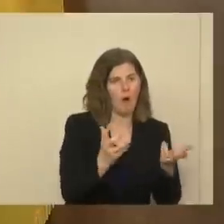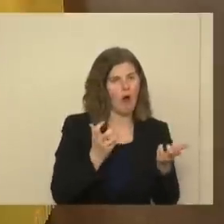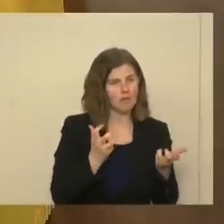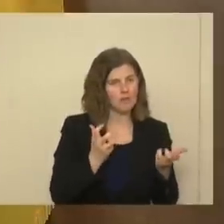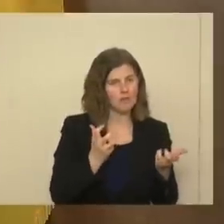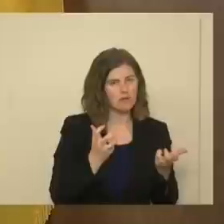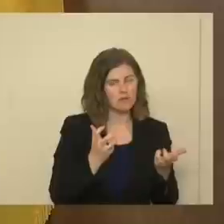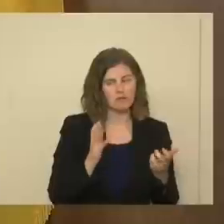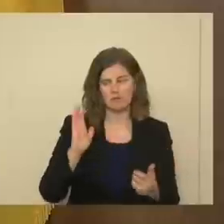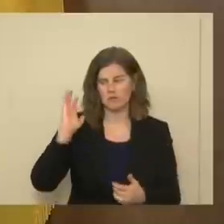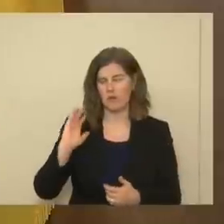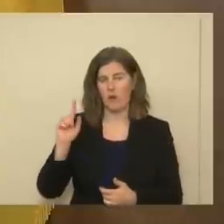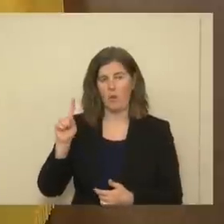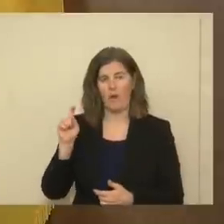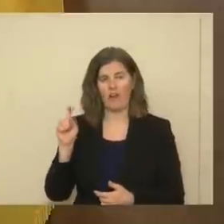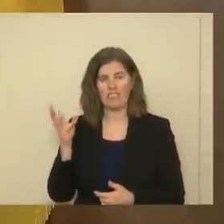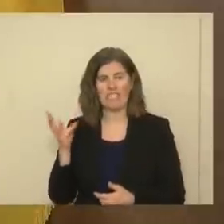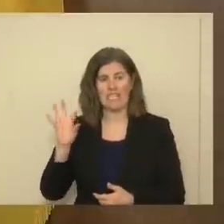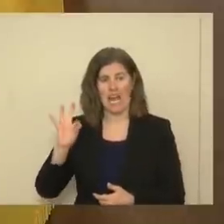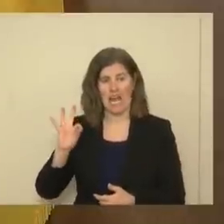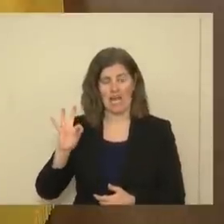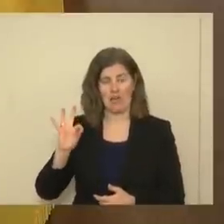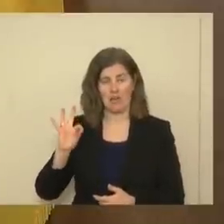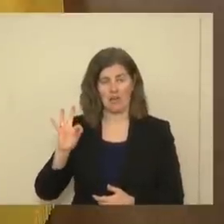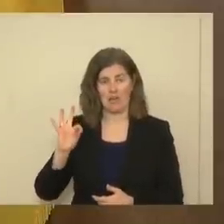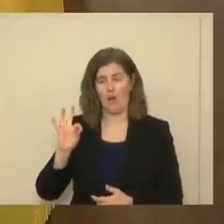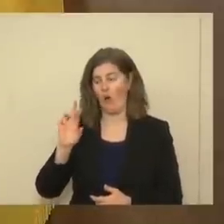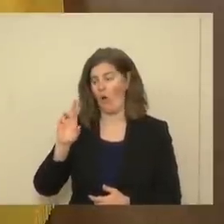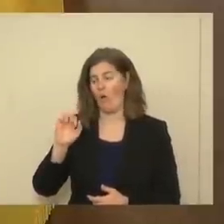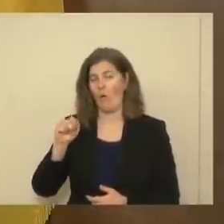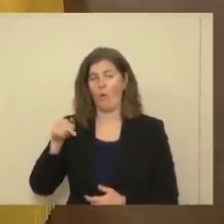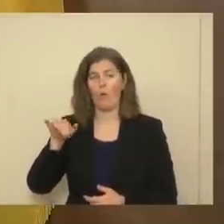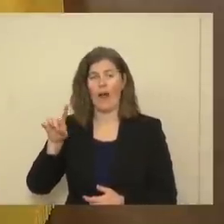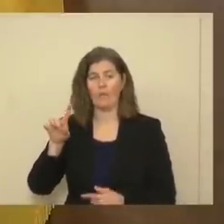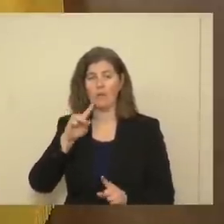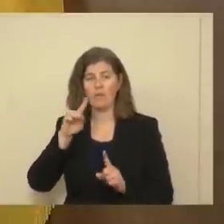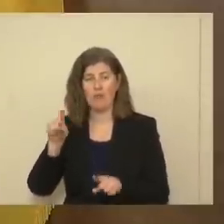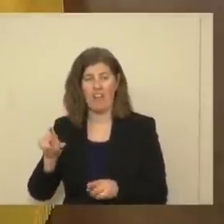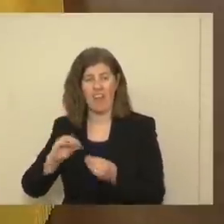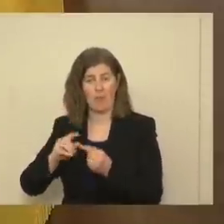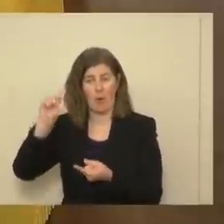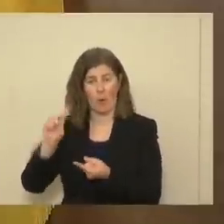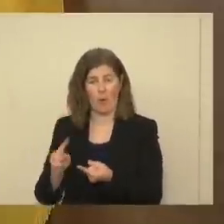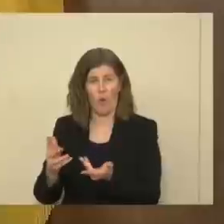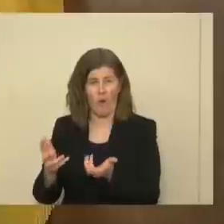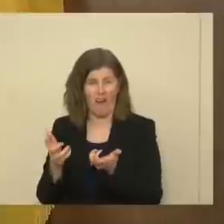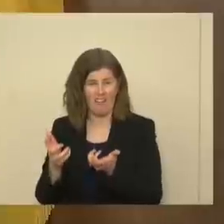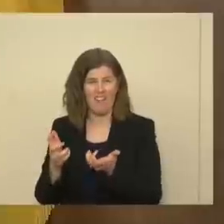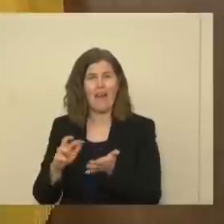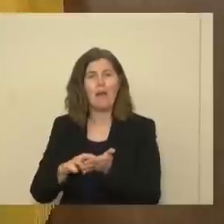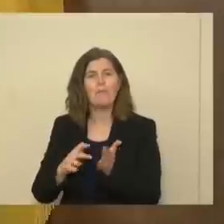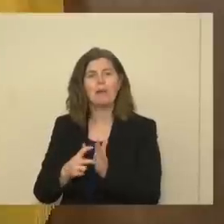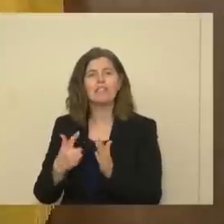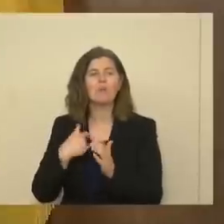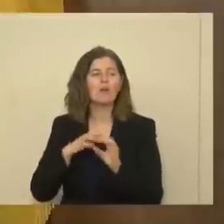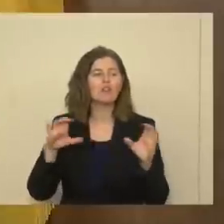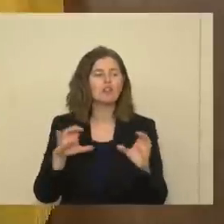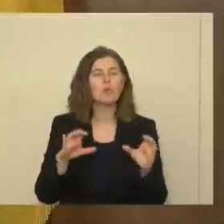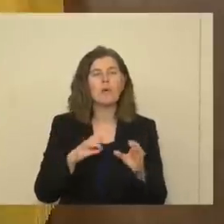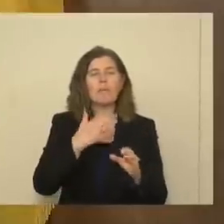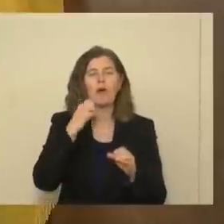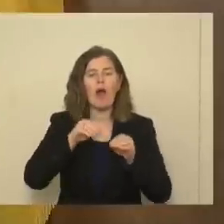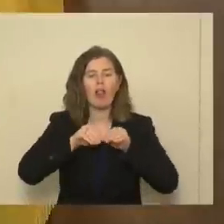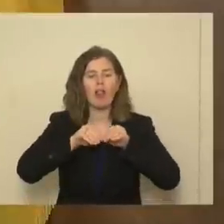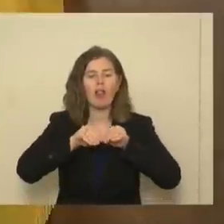We had 169 rapid responses. I need that dramatically reduced. It means that we're doing better at containing